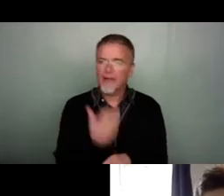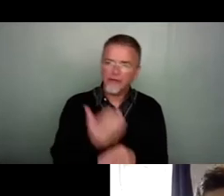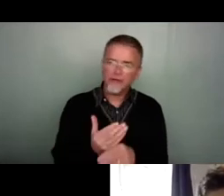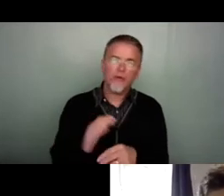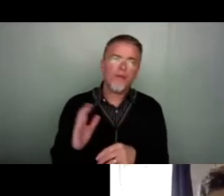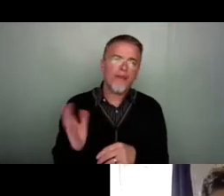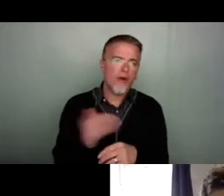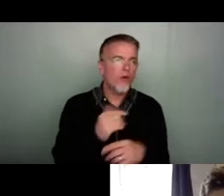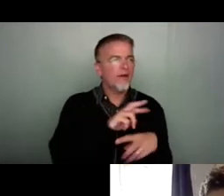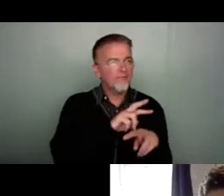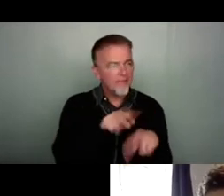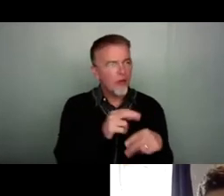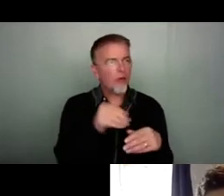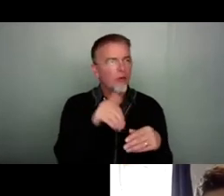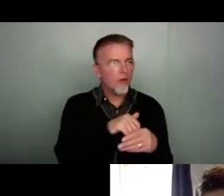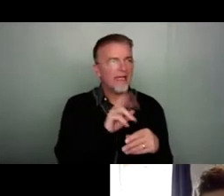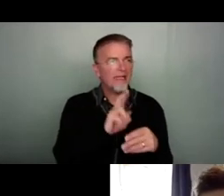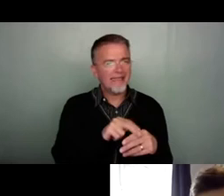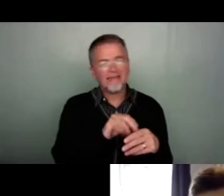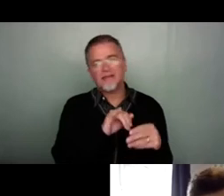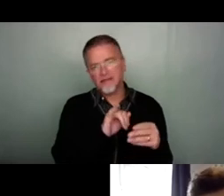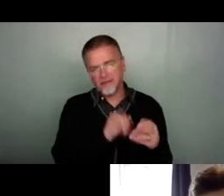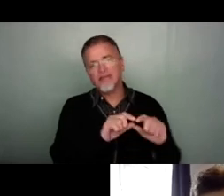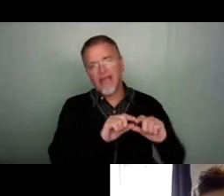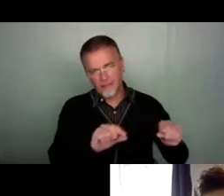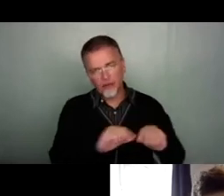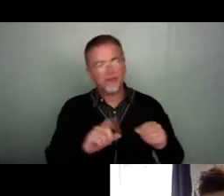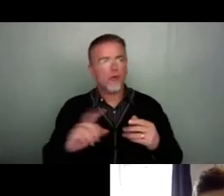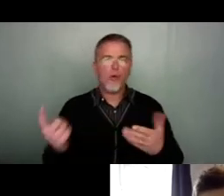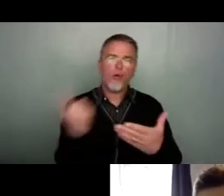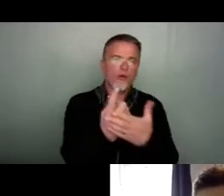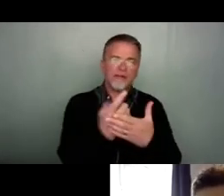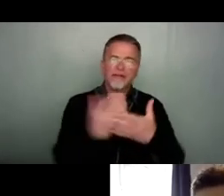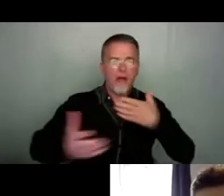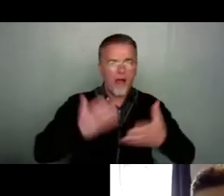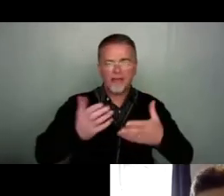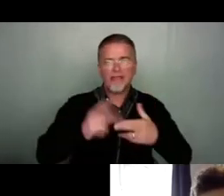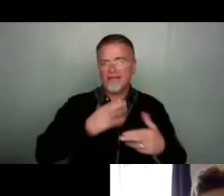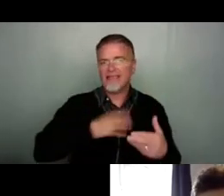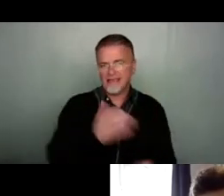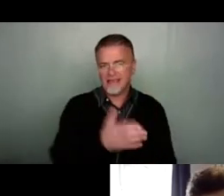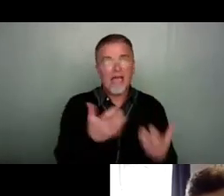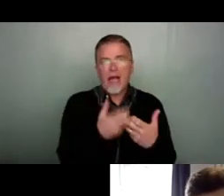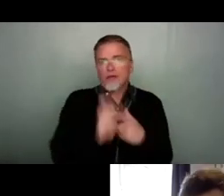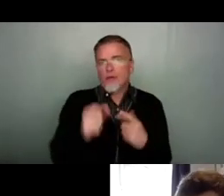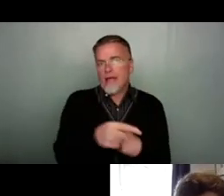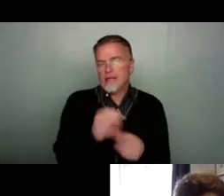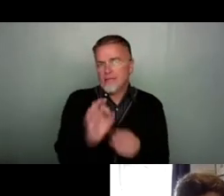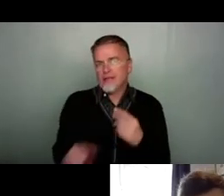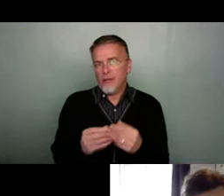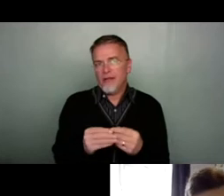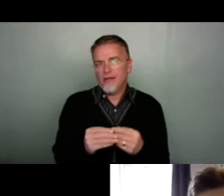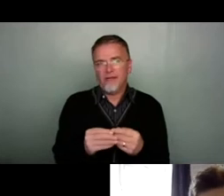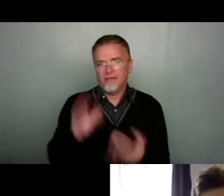content is captioned or signed if needed and how to do that, especially with super low